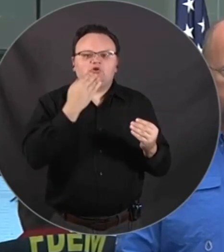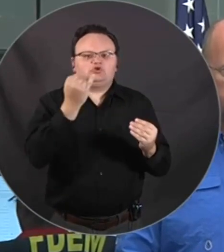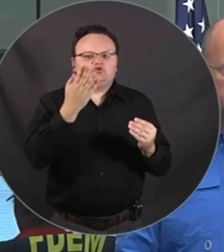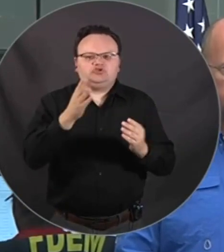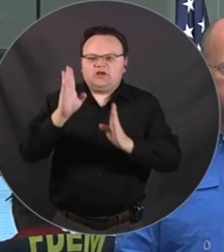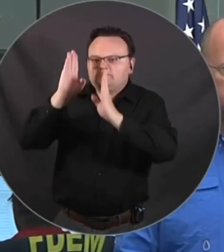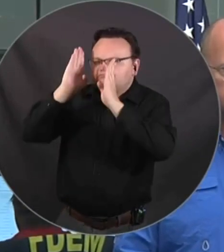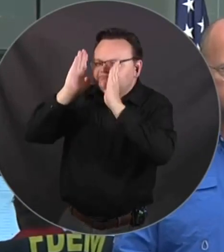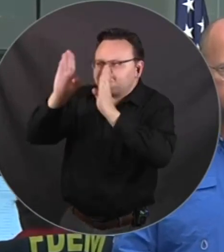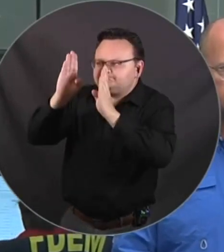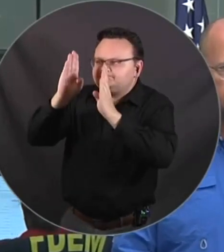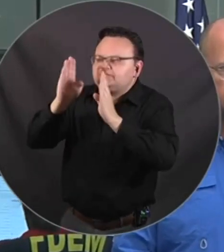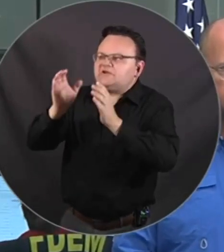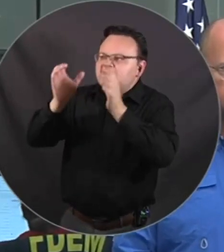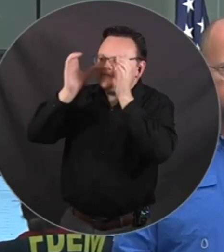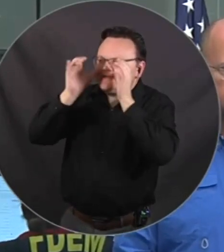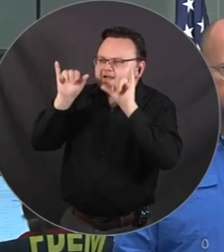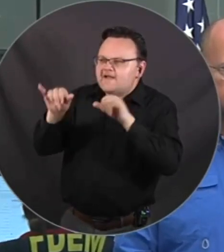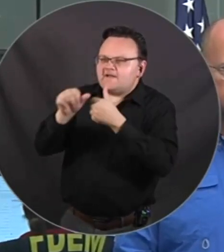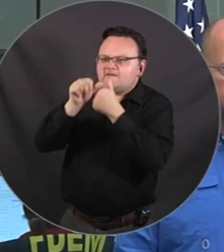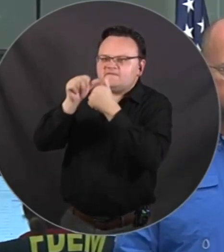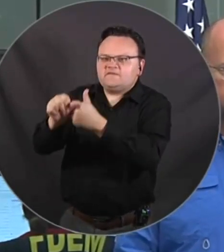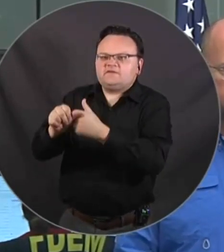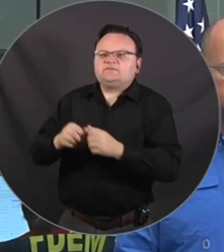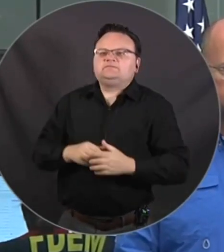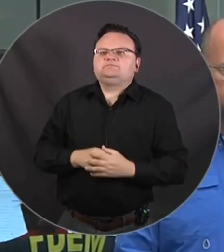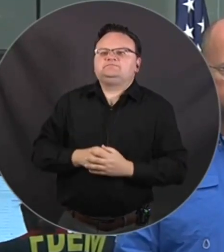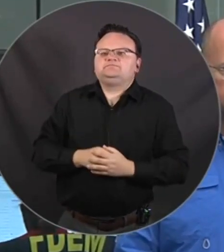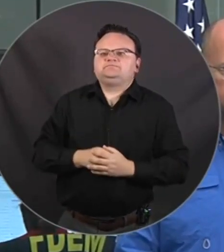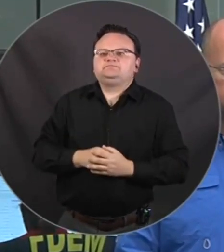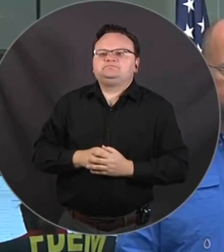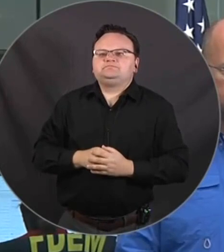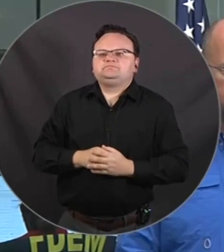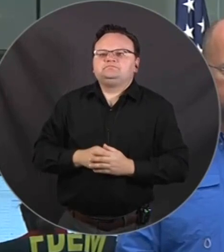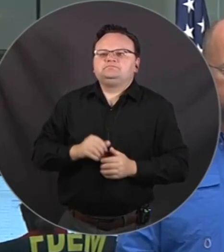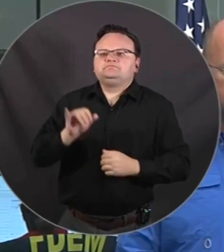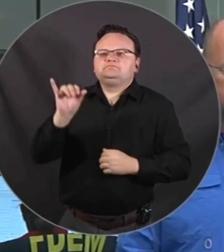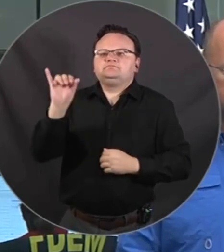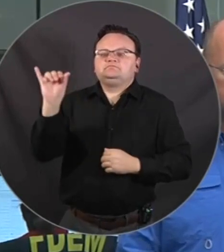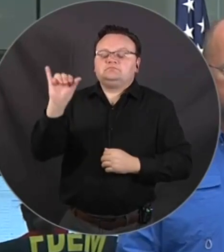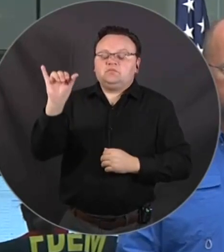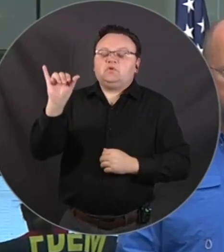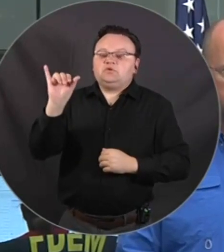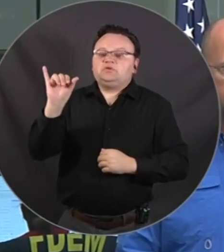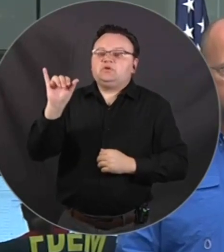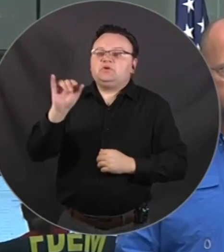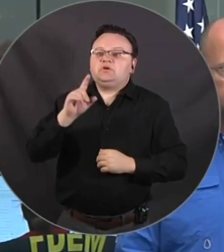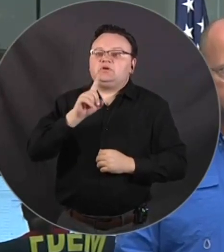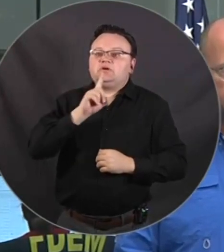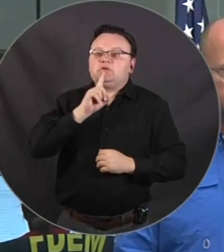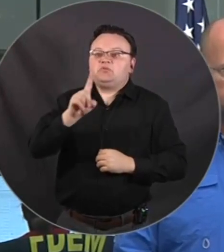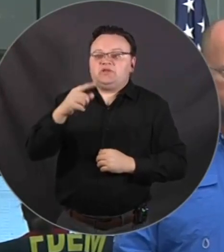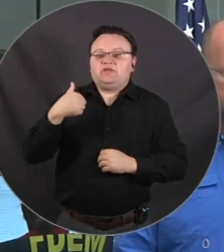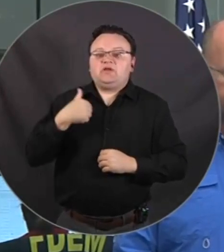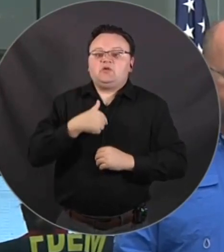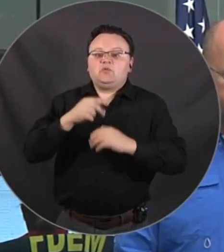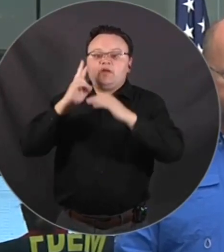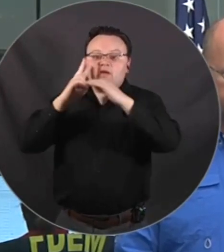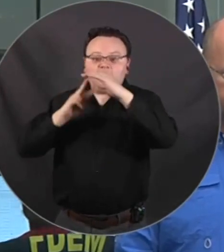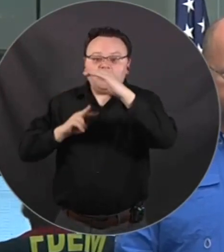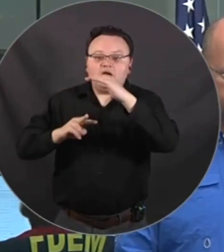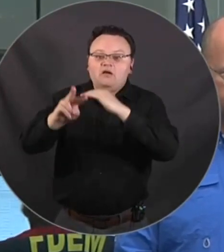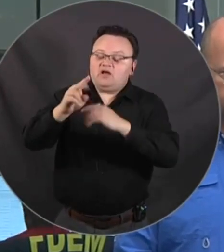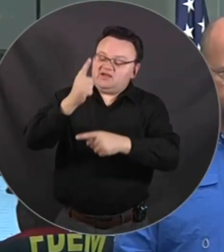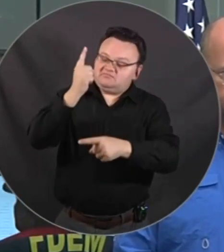and also just it should be said that this was a pretty solid forecast. If you look you know we were back here this